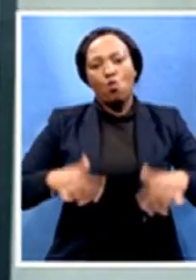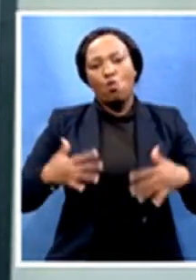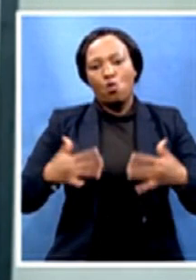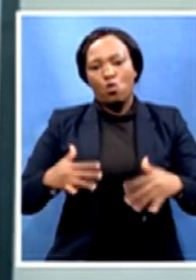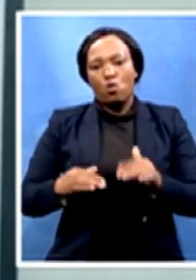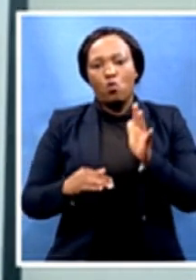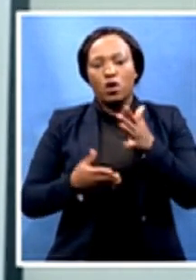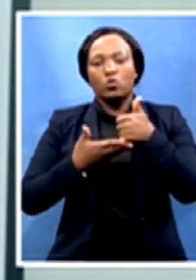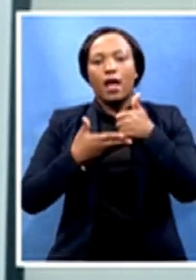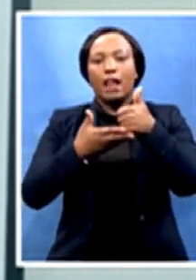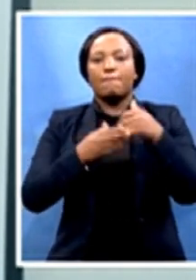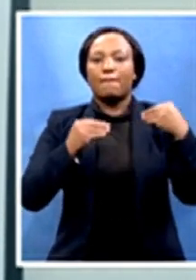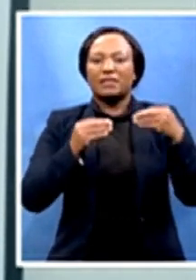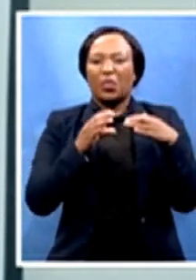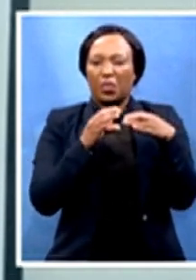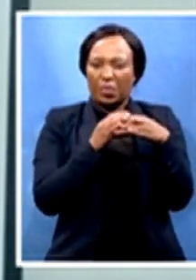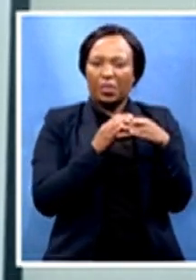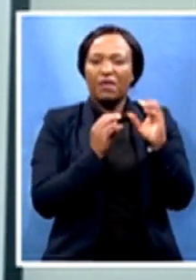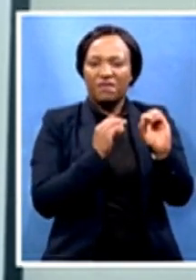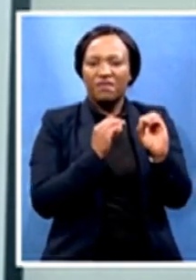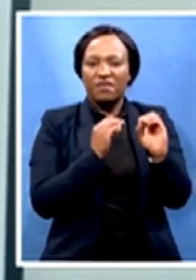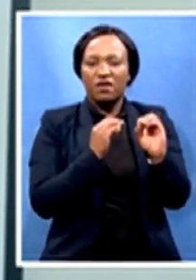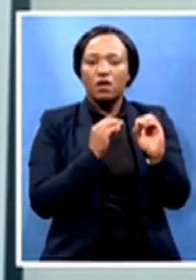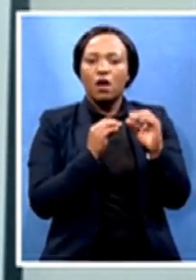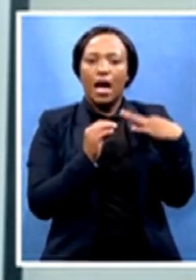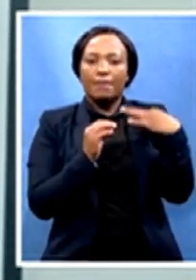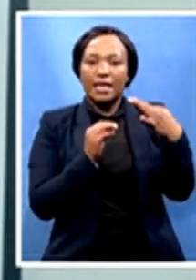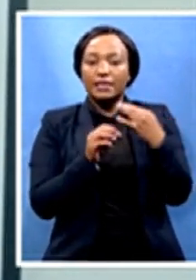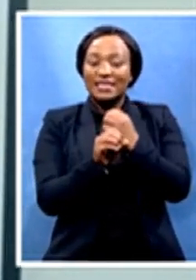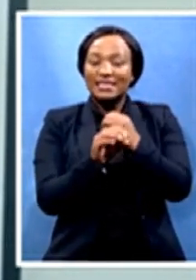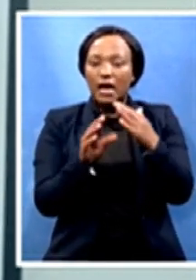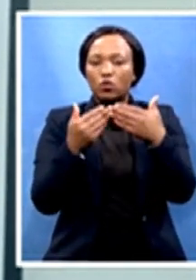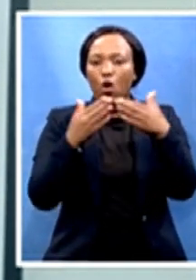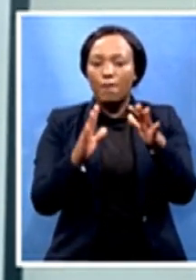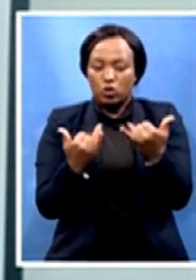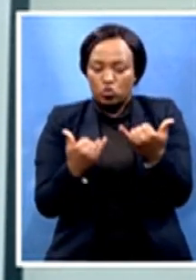the applications start from today up until the end of September. Back to you in studio.